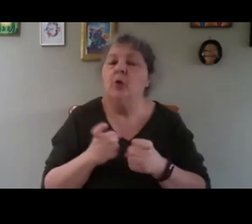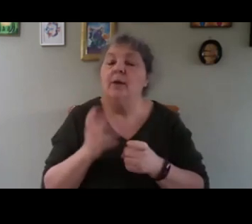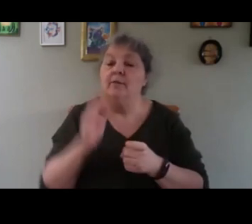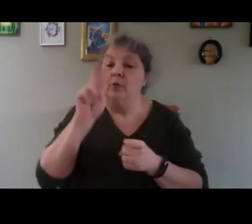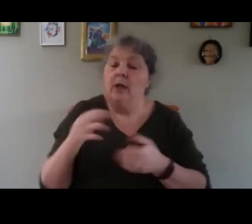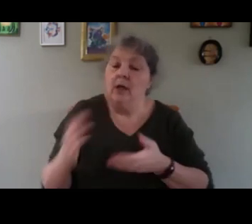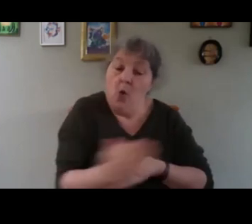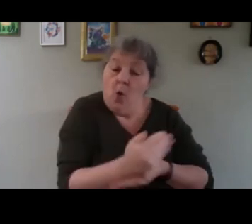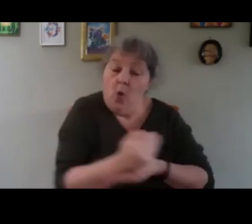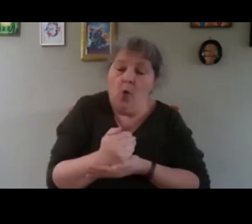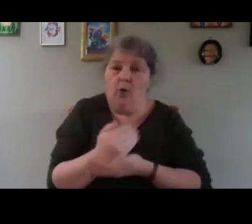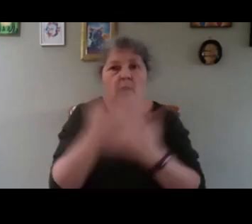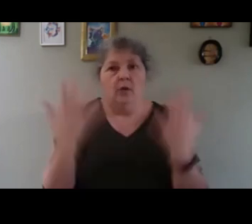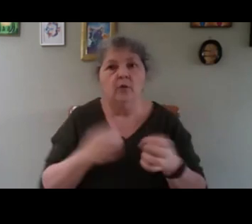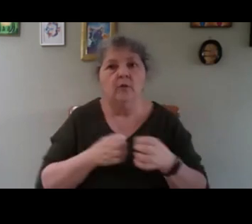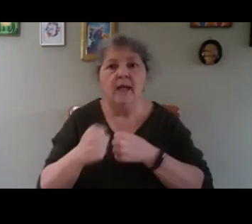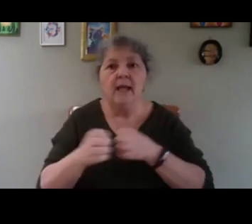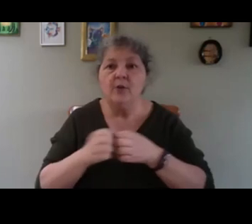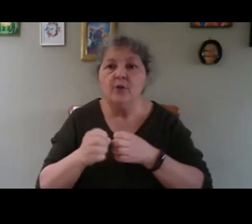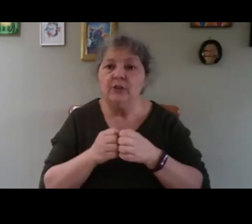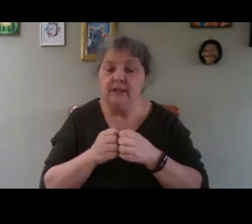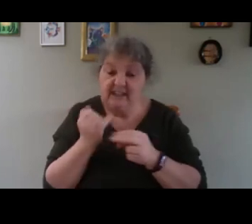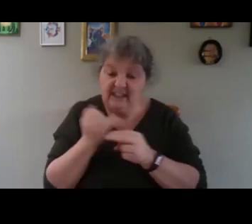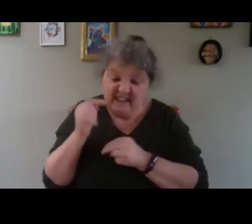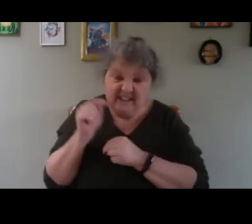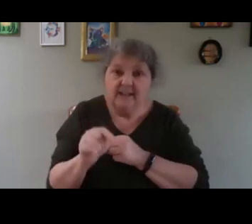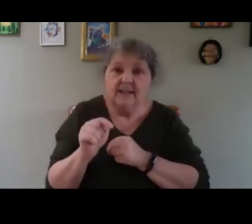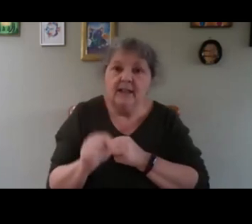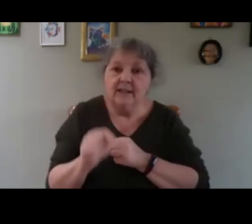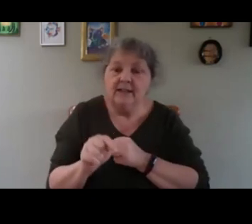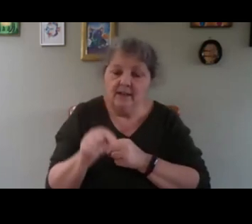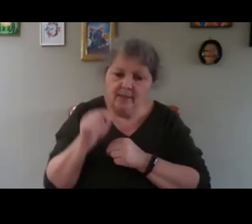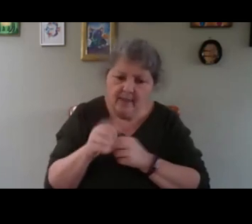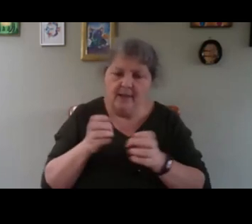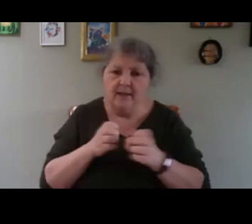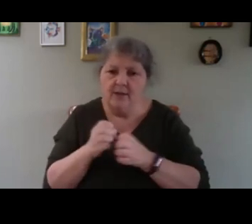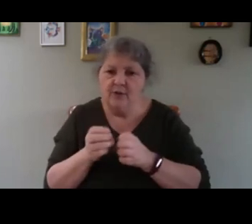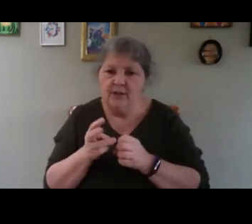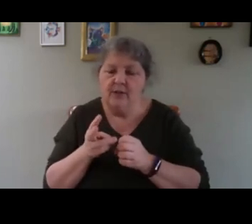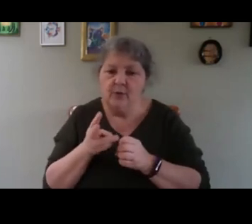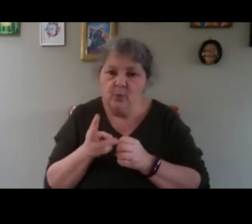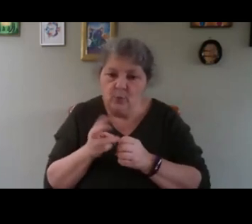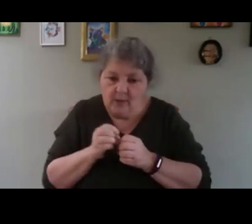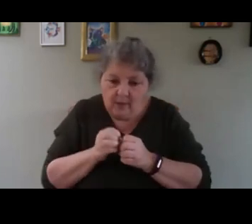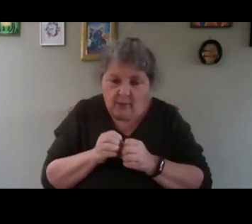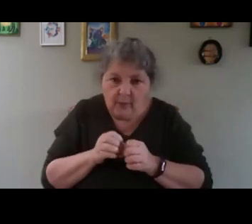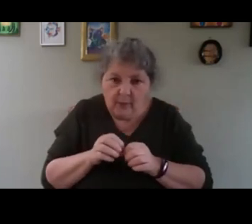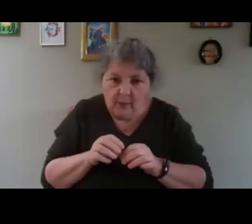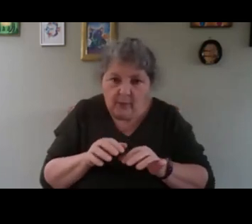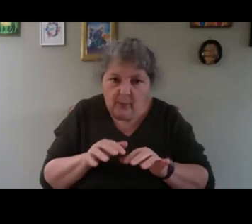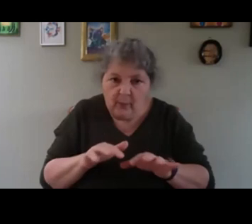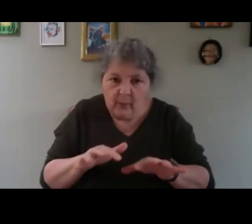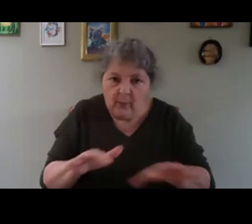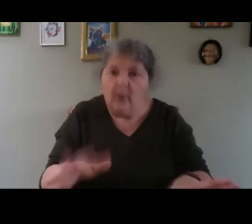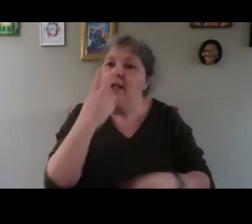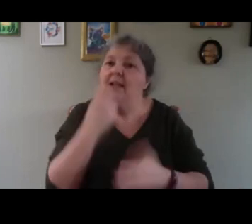a lot of energy in that, this energy that will be released at night. And